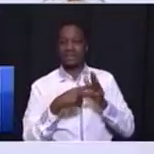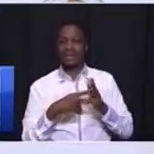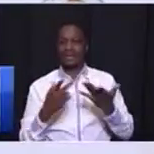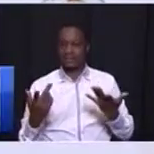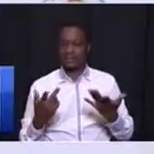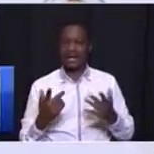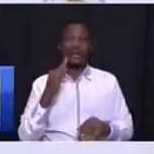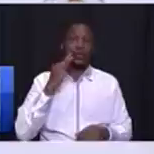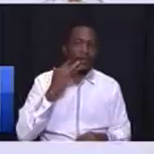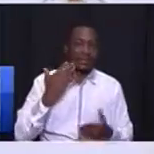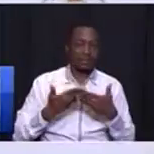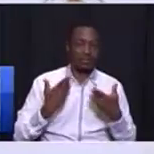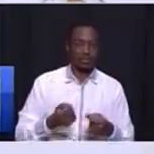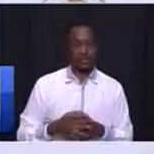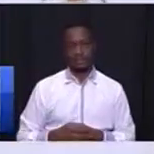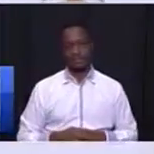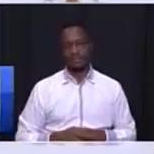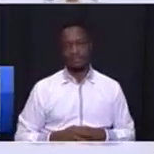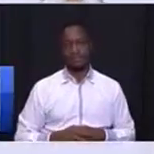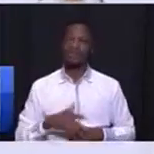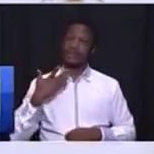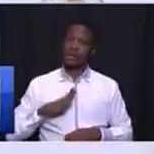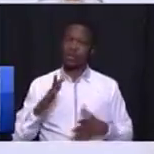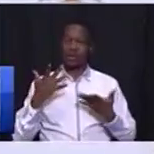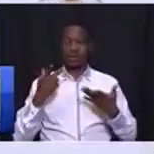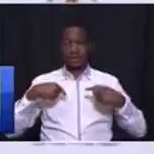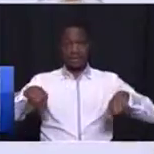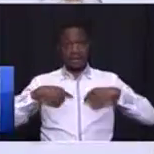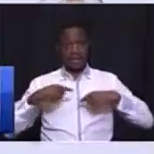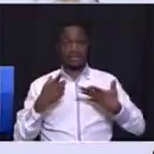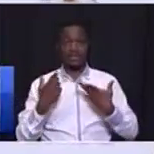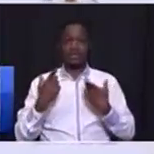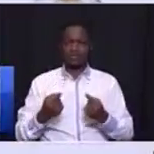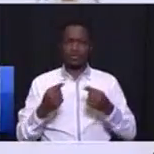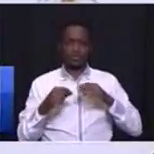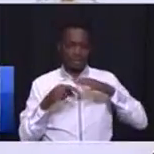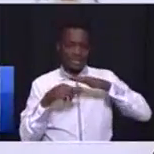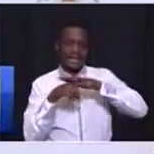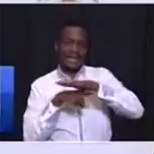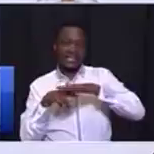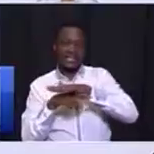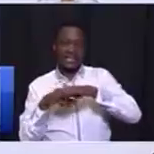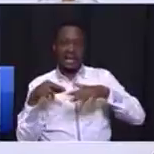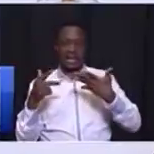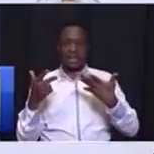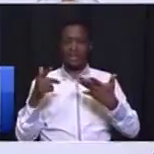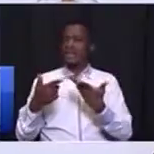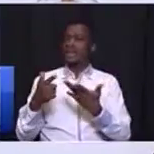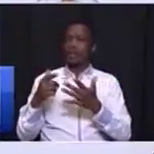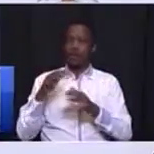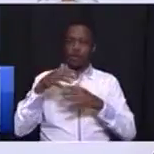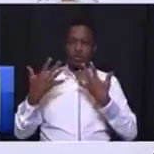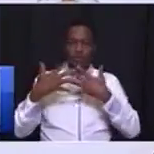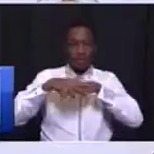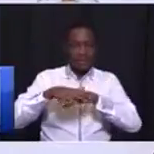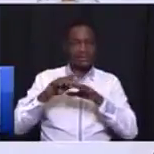do when? I also want us to regionalize the Premier's social cohesion games. These games have been very popular.